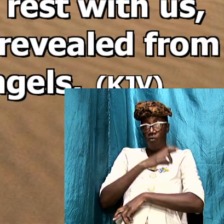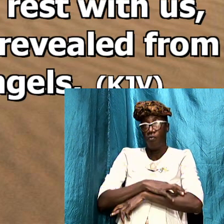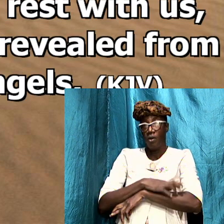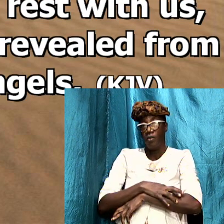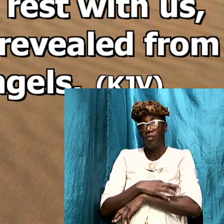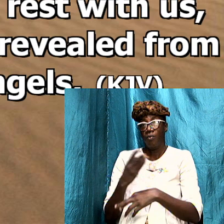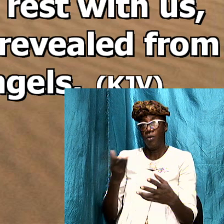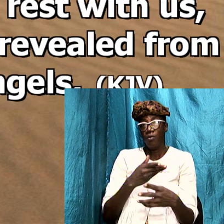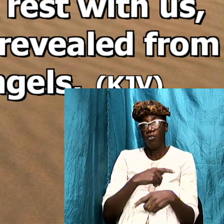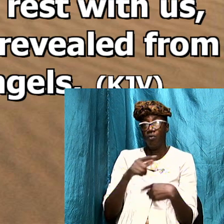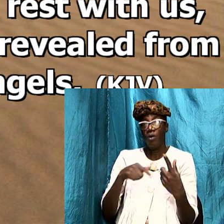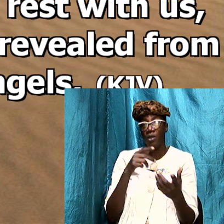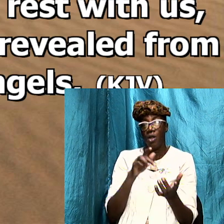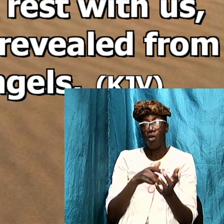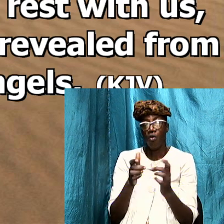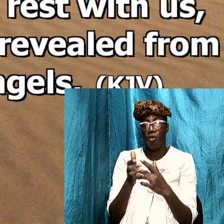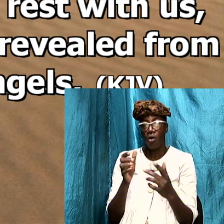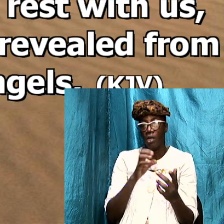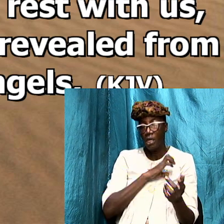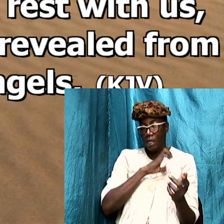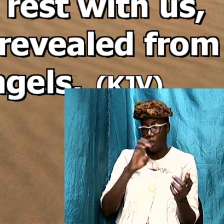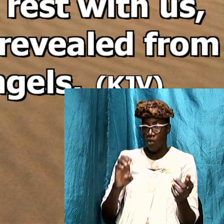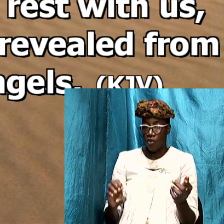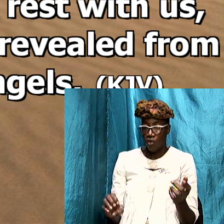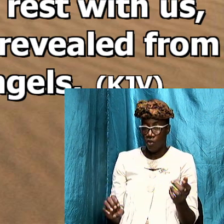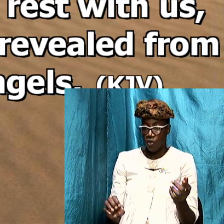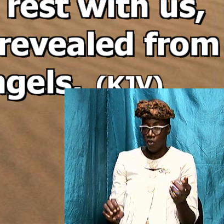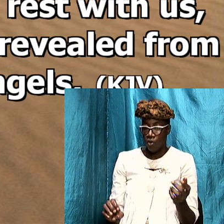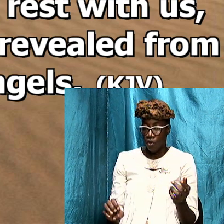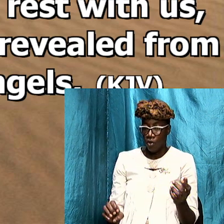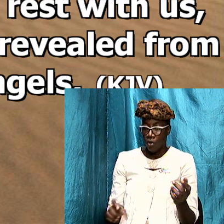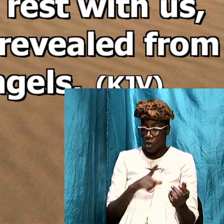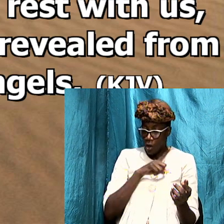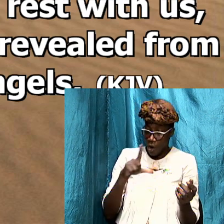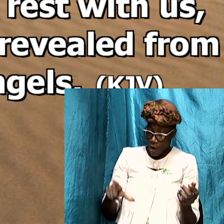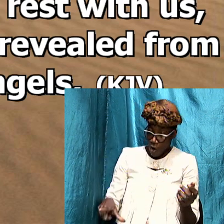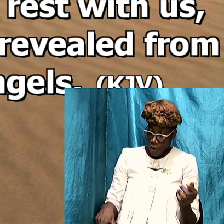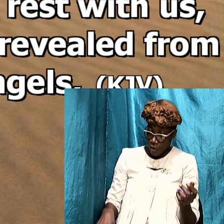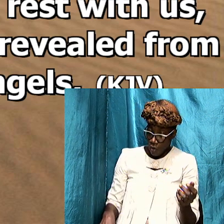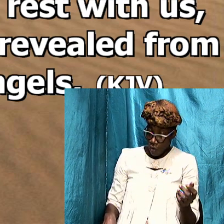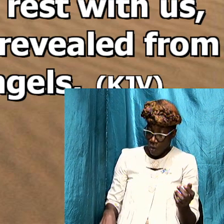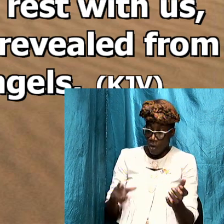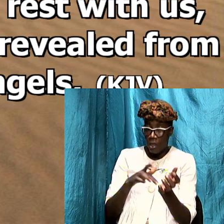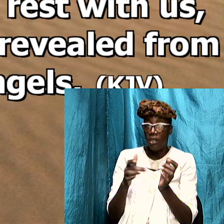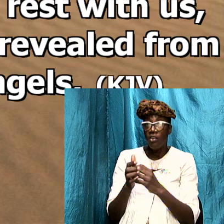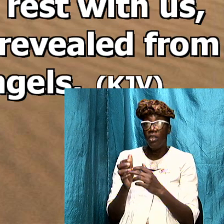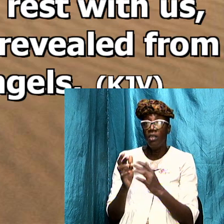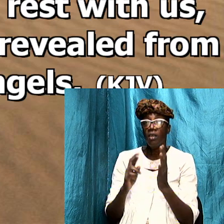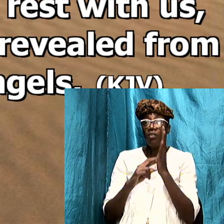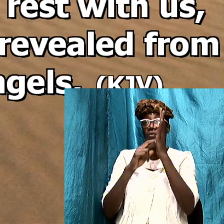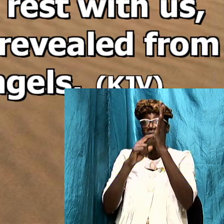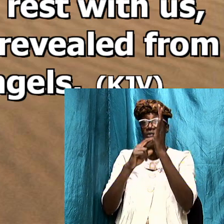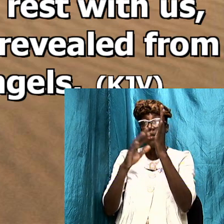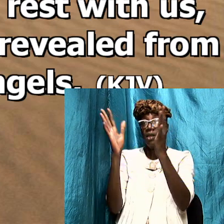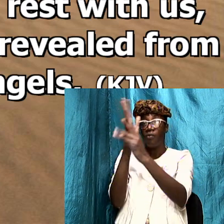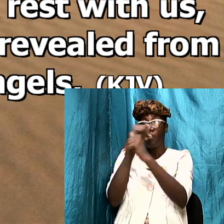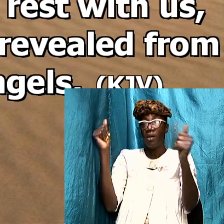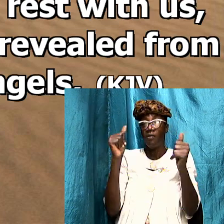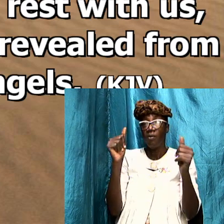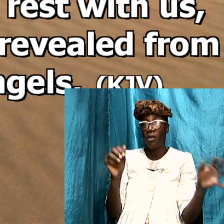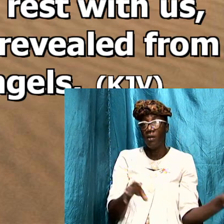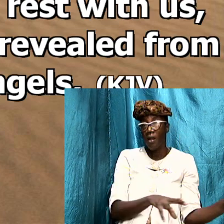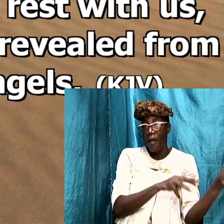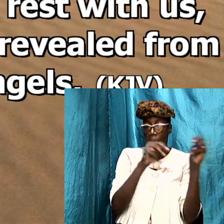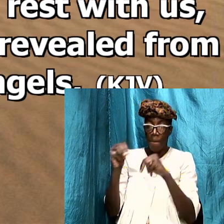when the Lord Jesus shall be revealed from heaven with his mighty